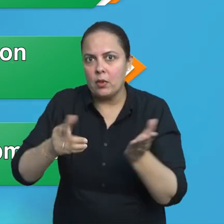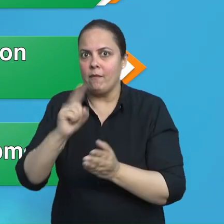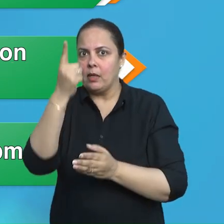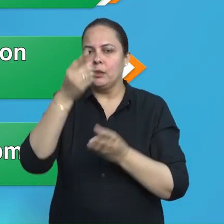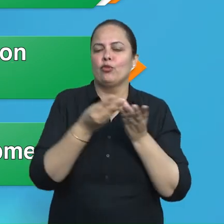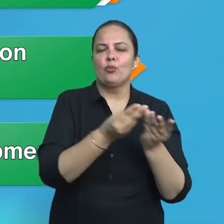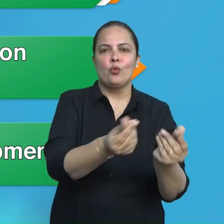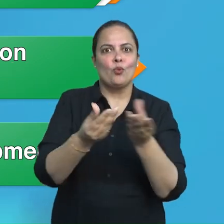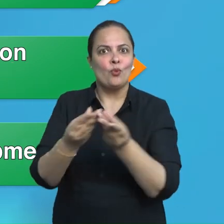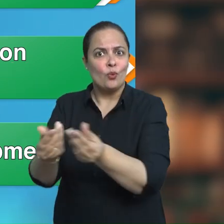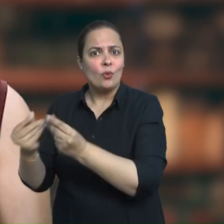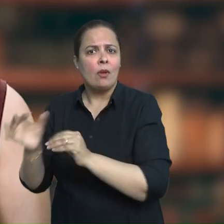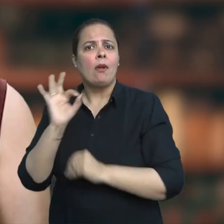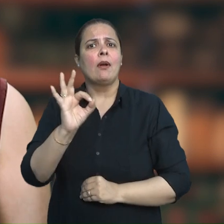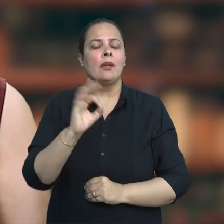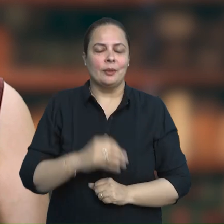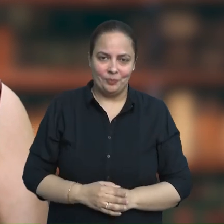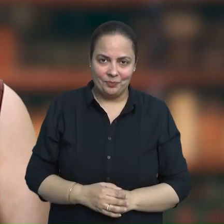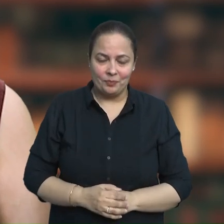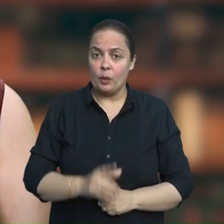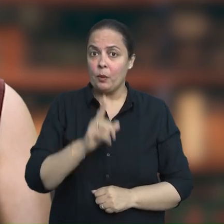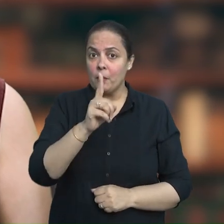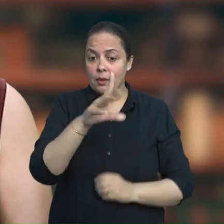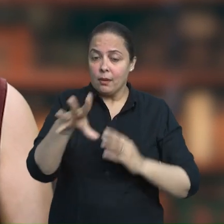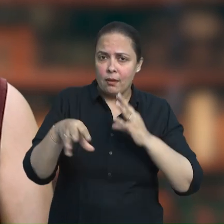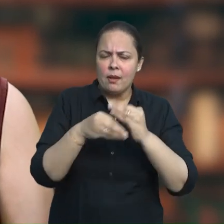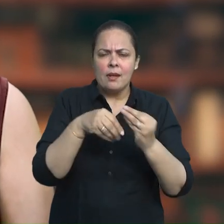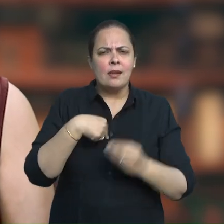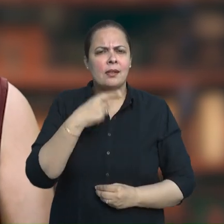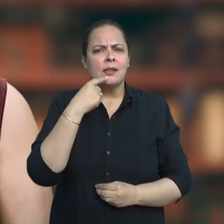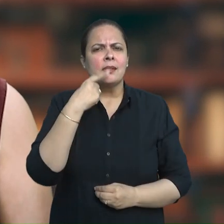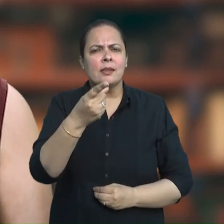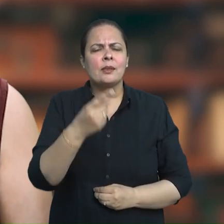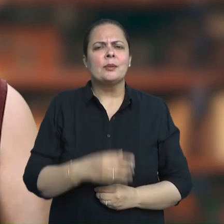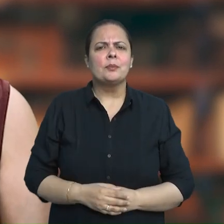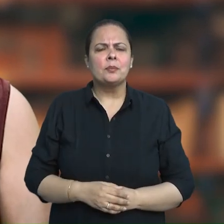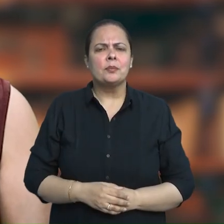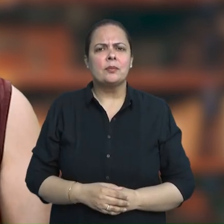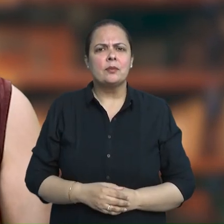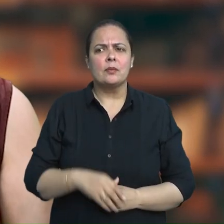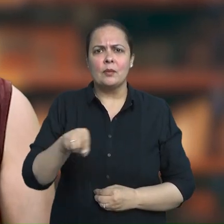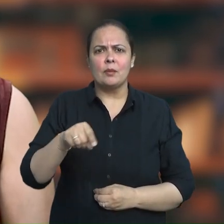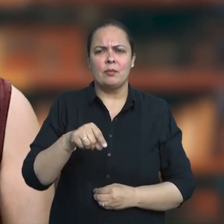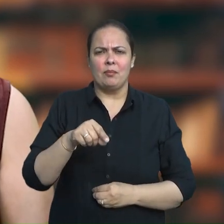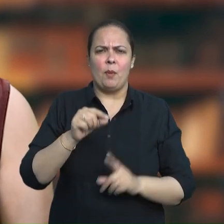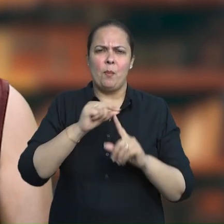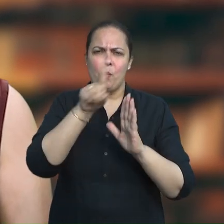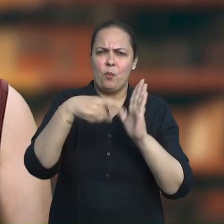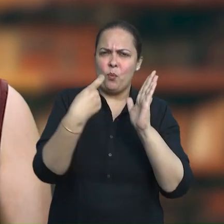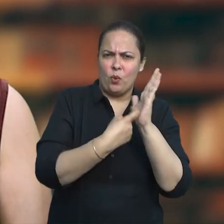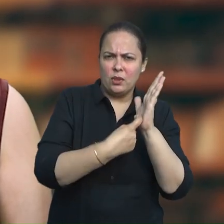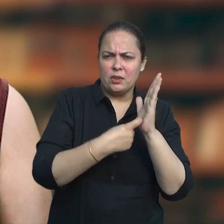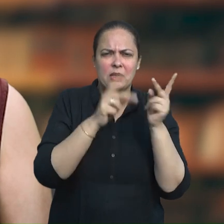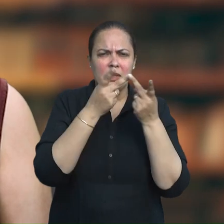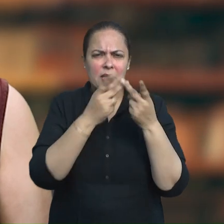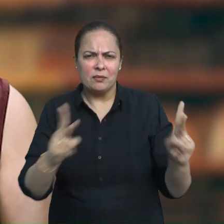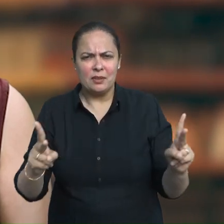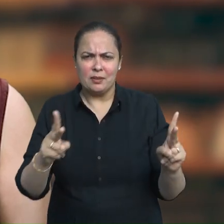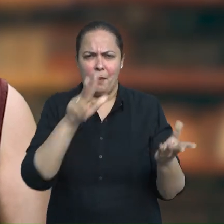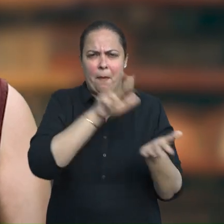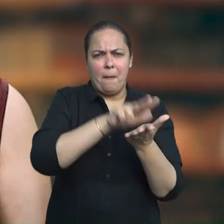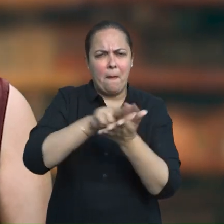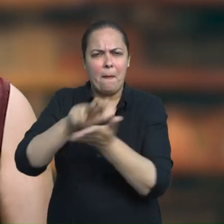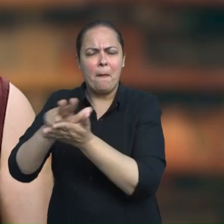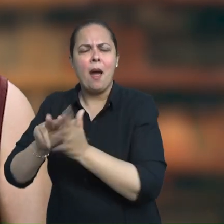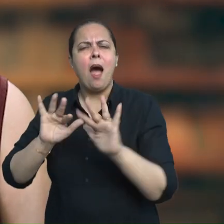before we move any further, let us have an overview of how different policy documents envisaged the learning